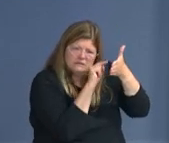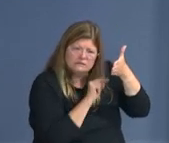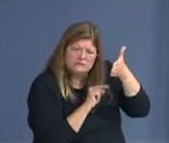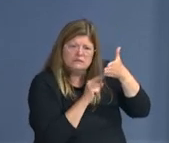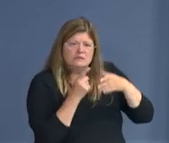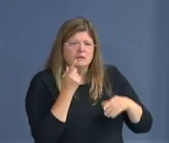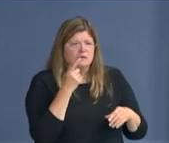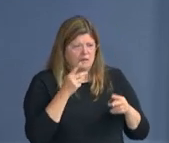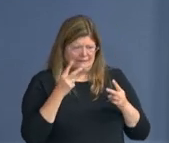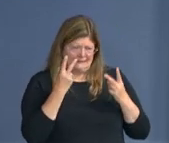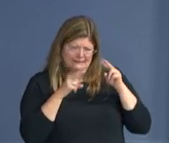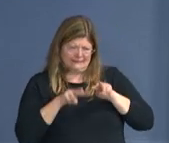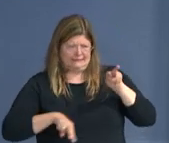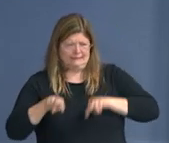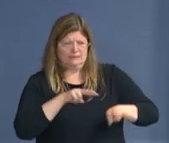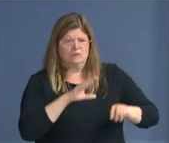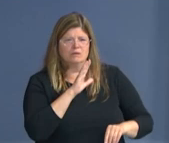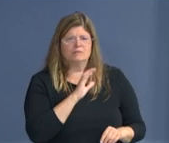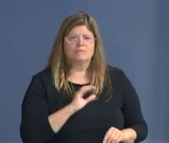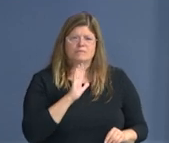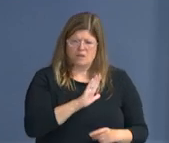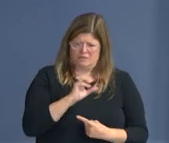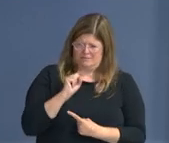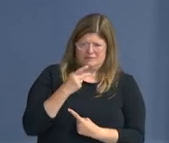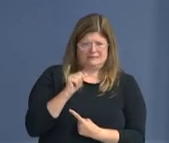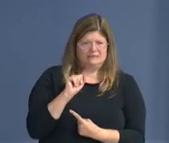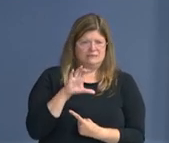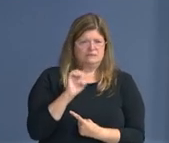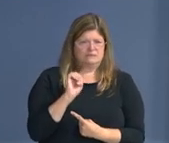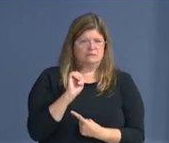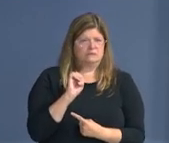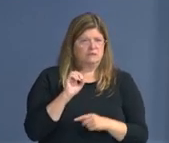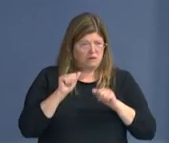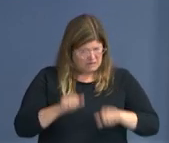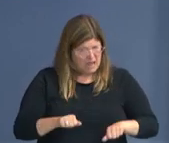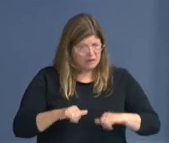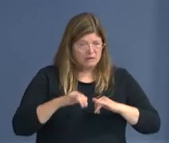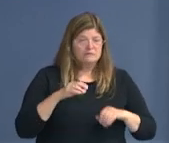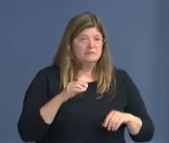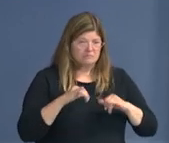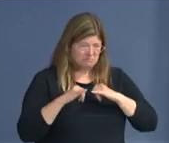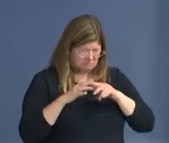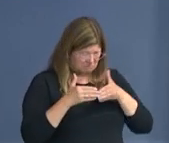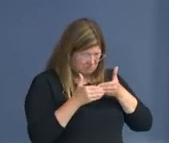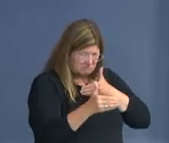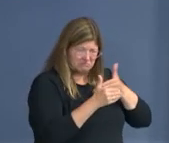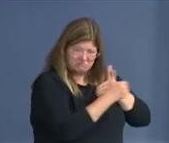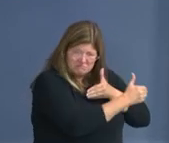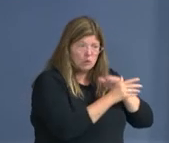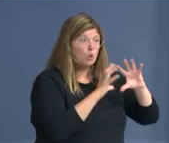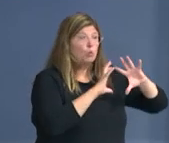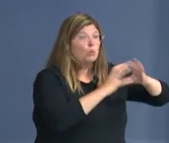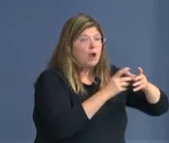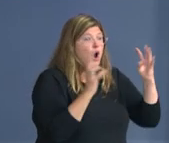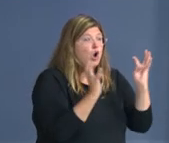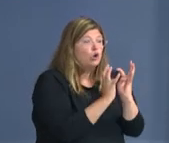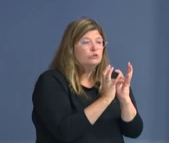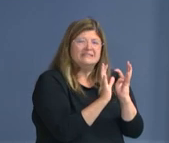accommodate everyone safely. And this may lead us all to a kind of a